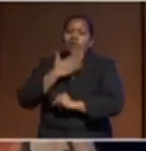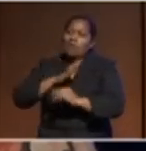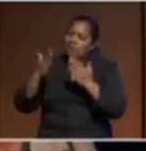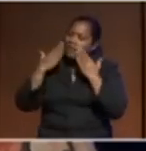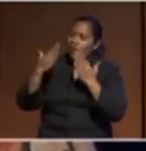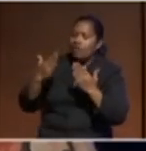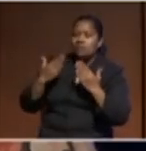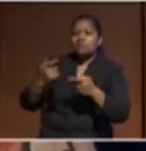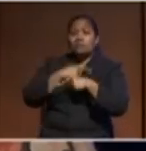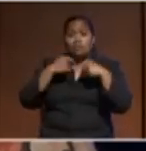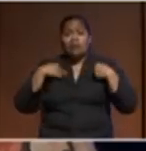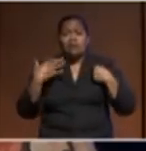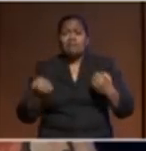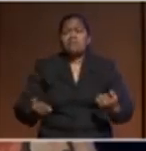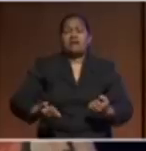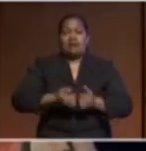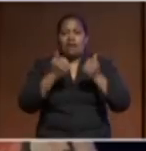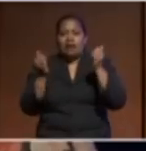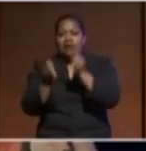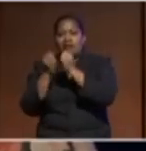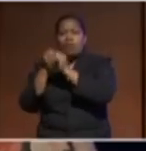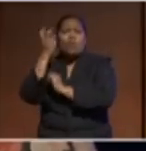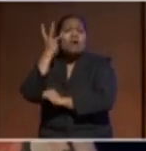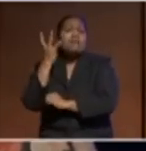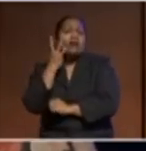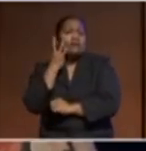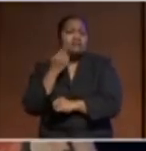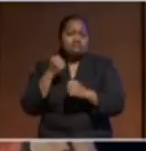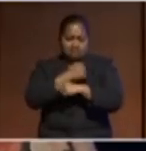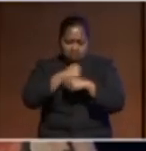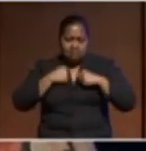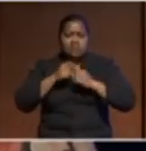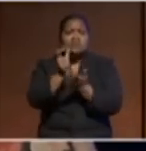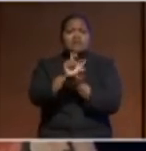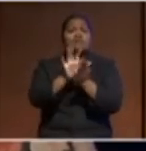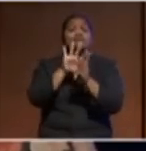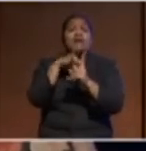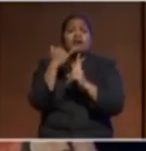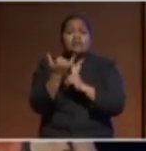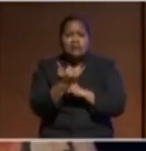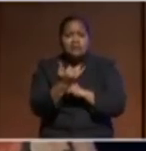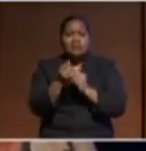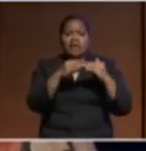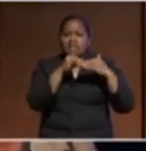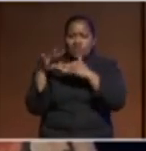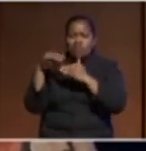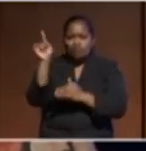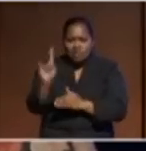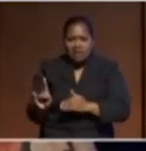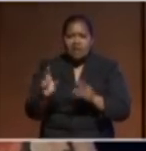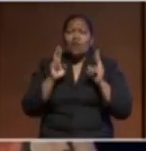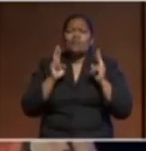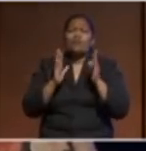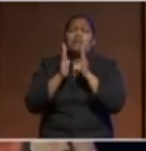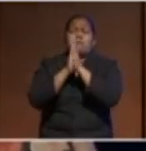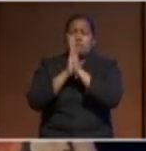we have so many women in our civil society leadership today and I wish and I pray that that